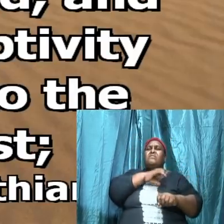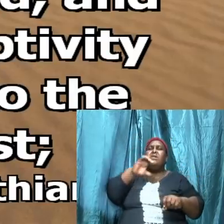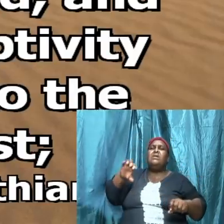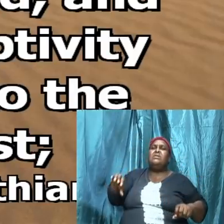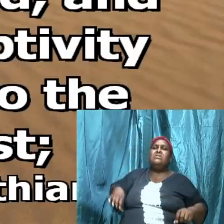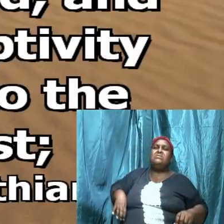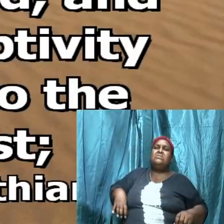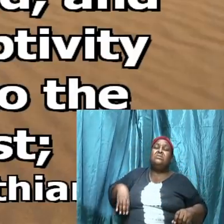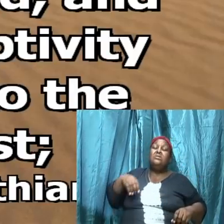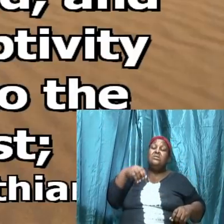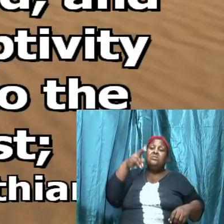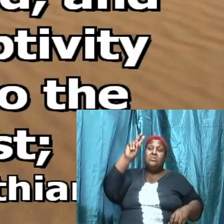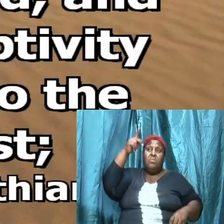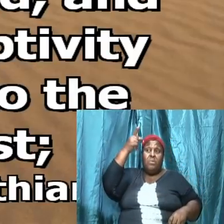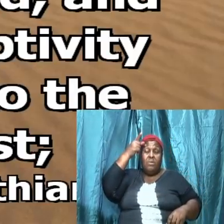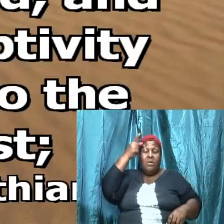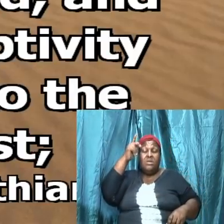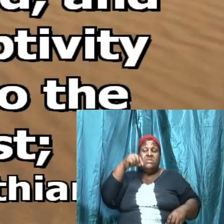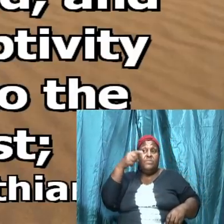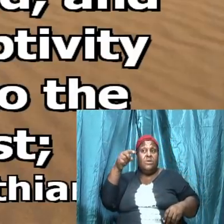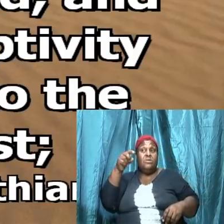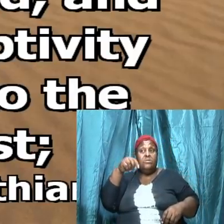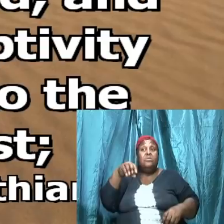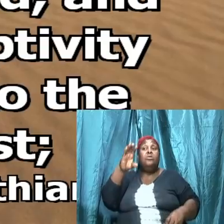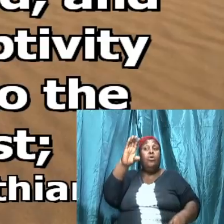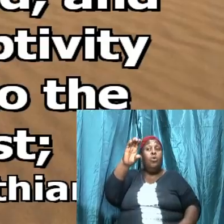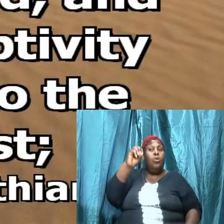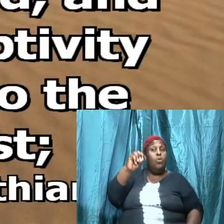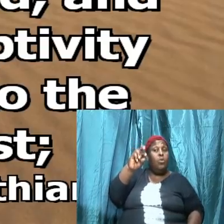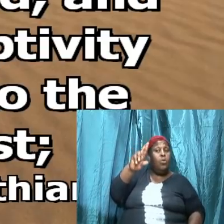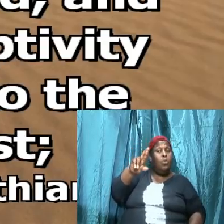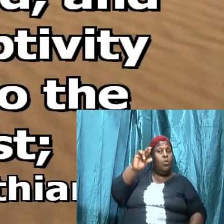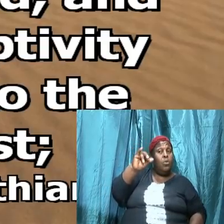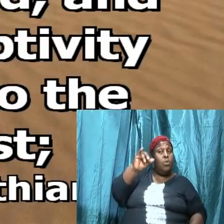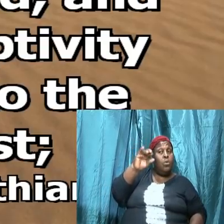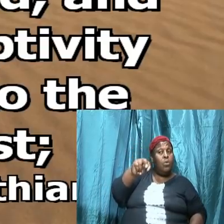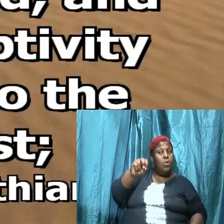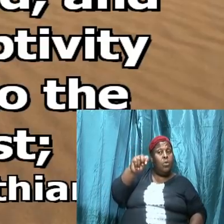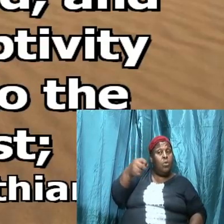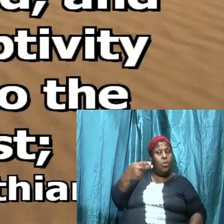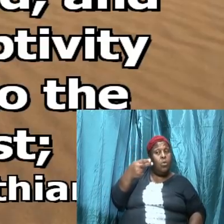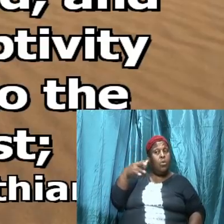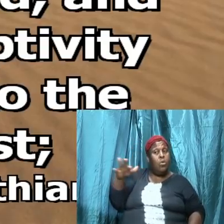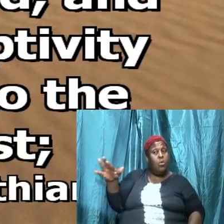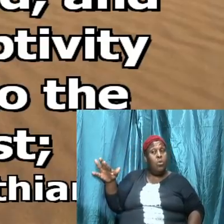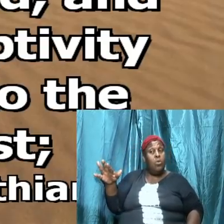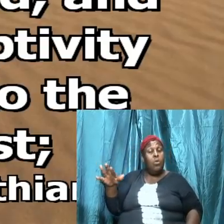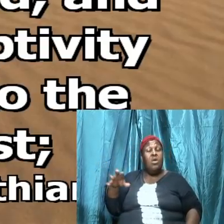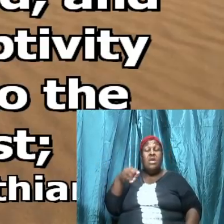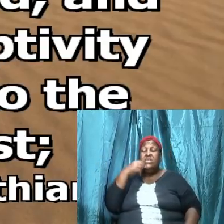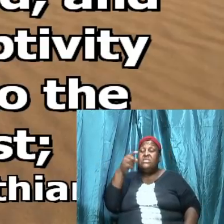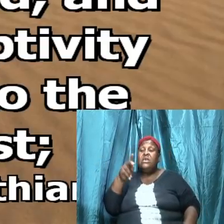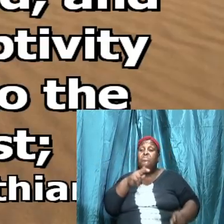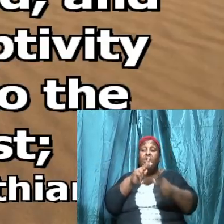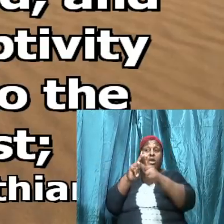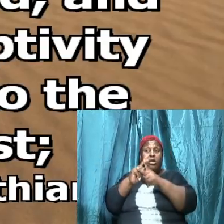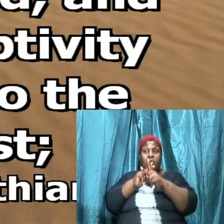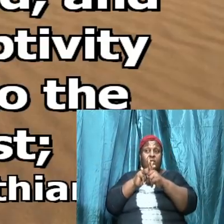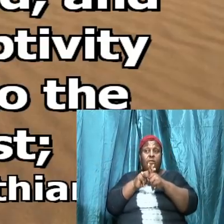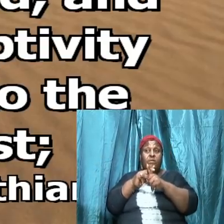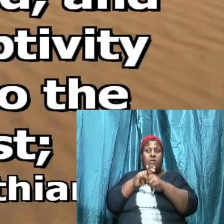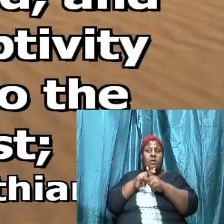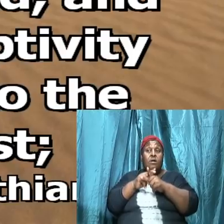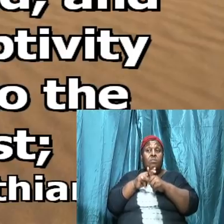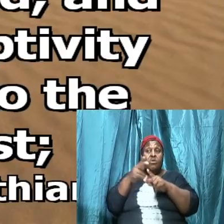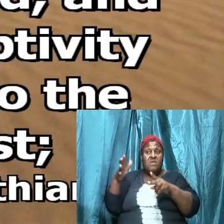again and he's saying to them look here be careful of the things that come into